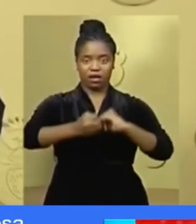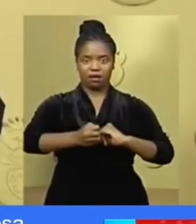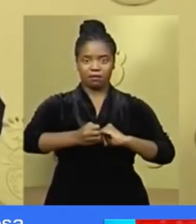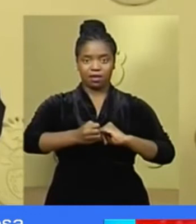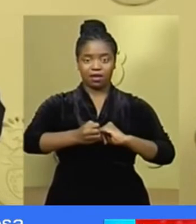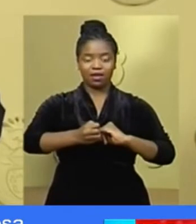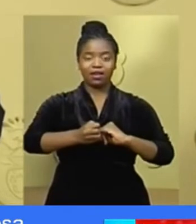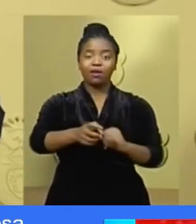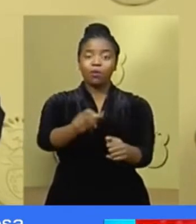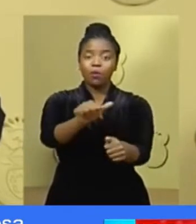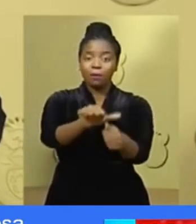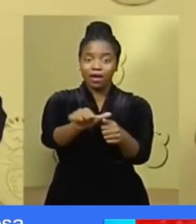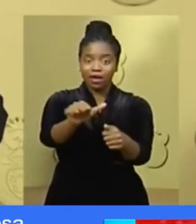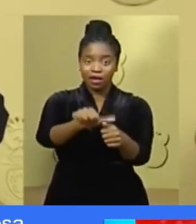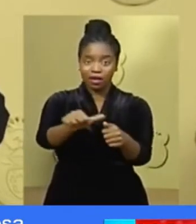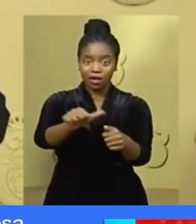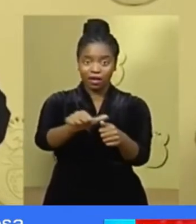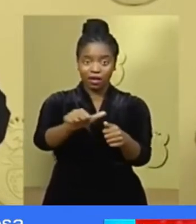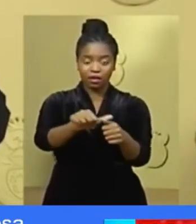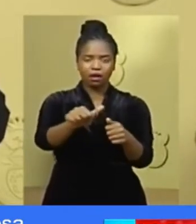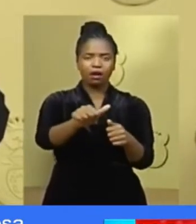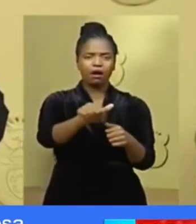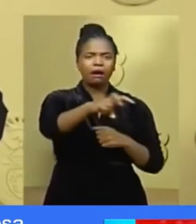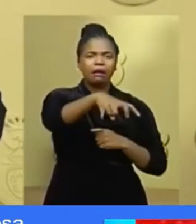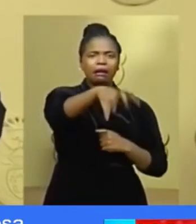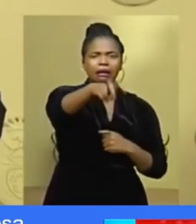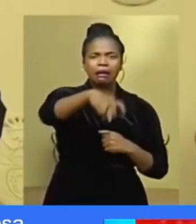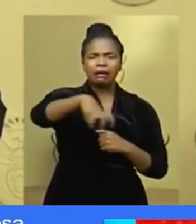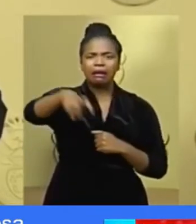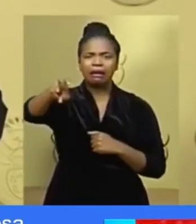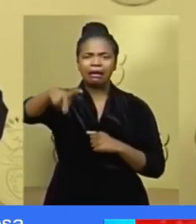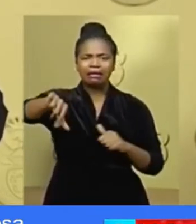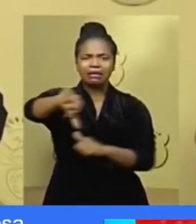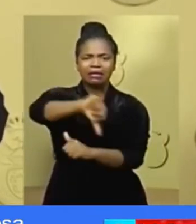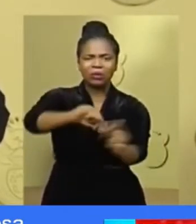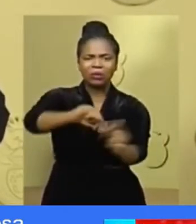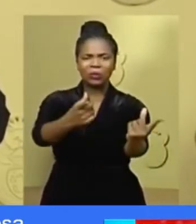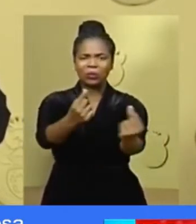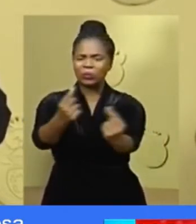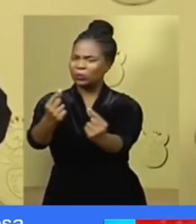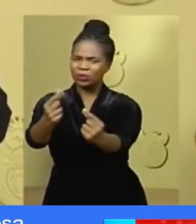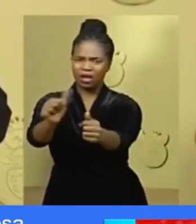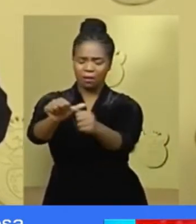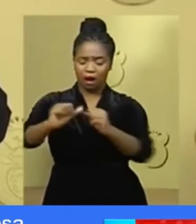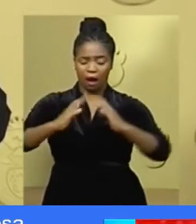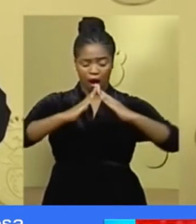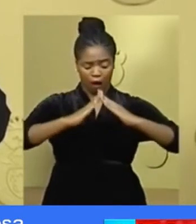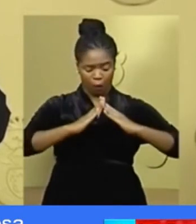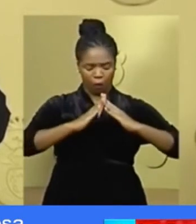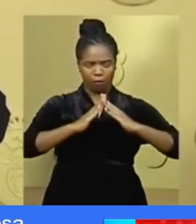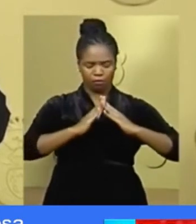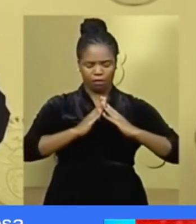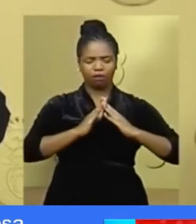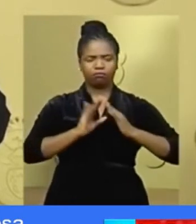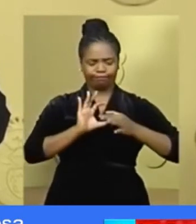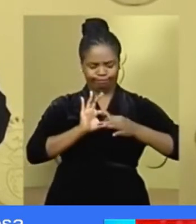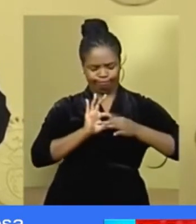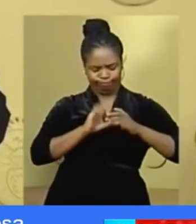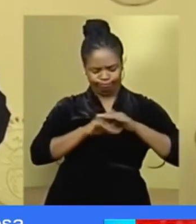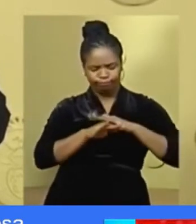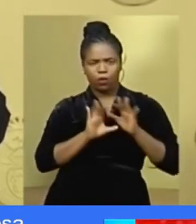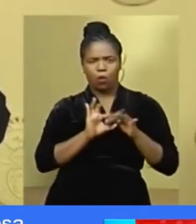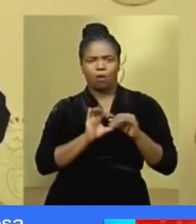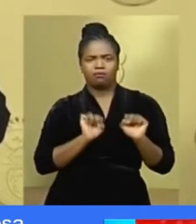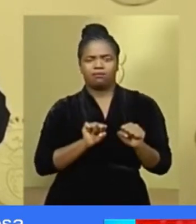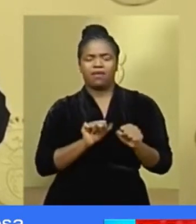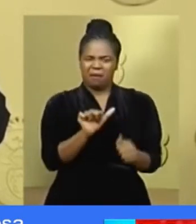home, avoiding public places, and canceling all social activities is the preferred best